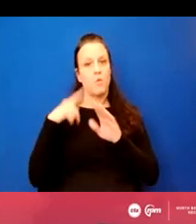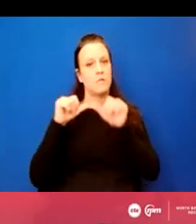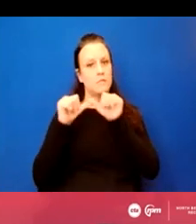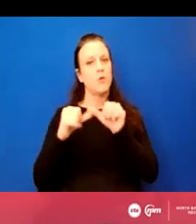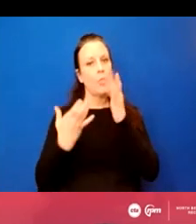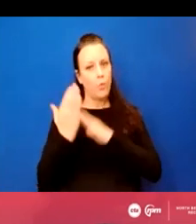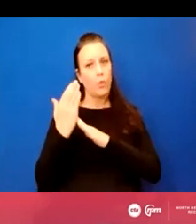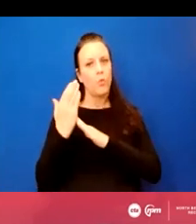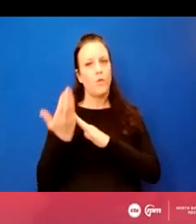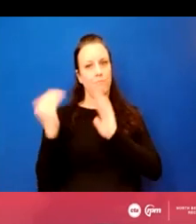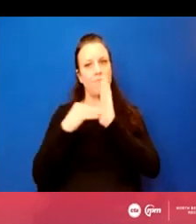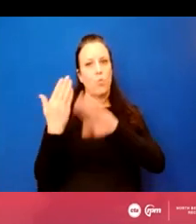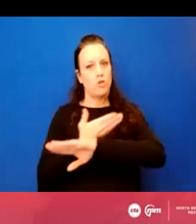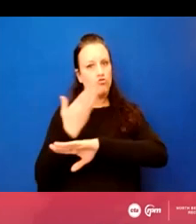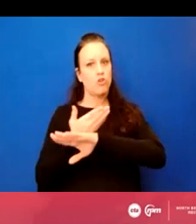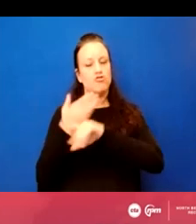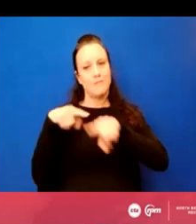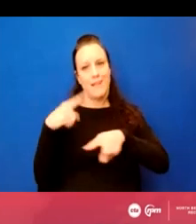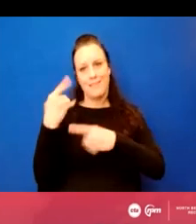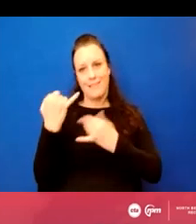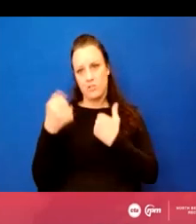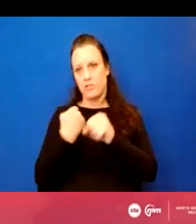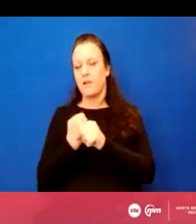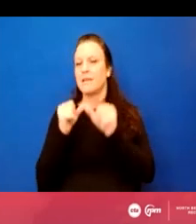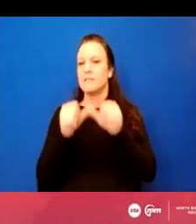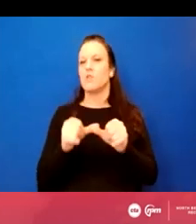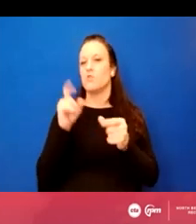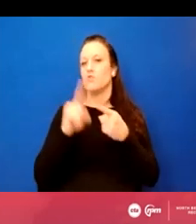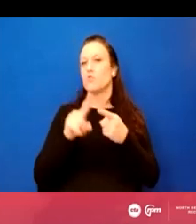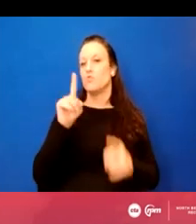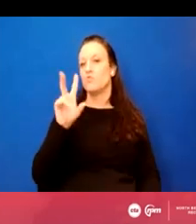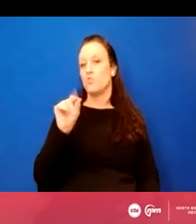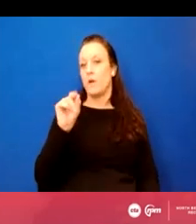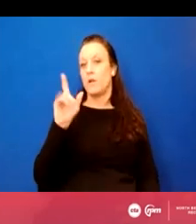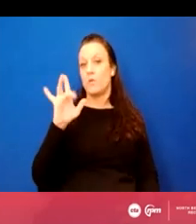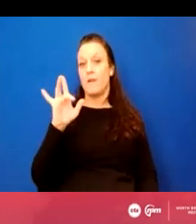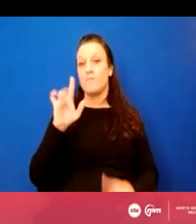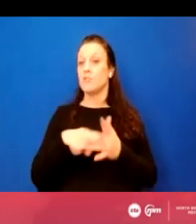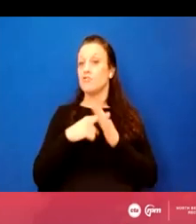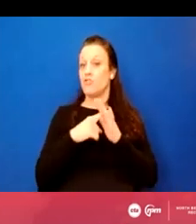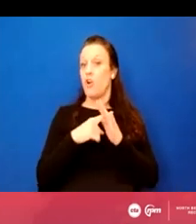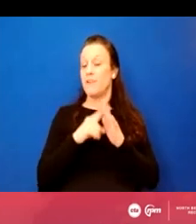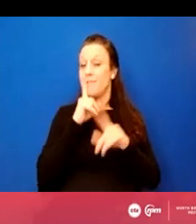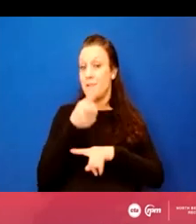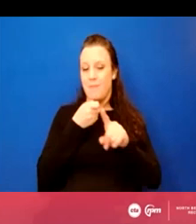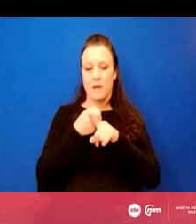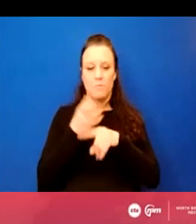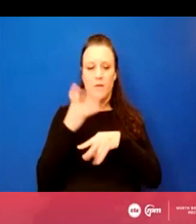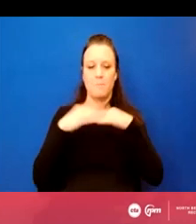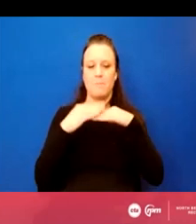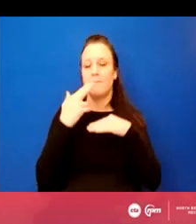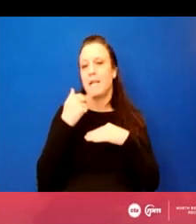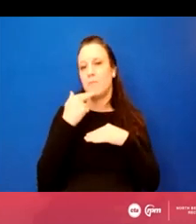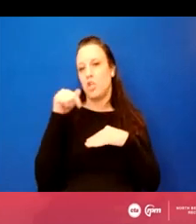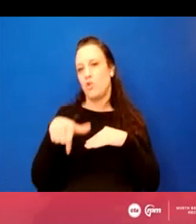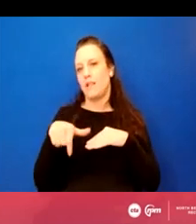reconstruction beginning this year and continuing through 2025. The service impacts during this construction will be very minimal during this